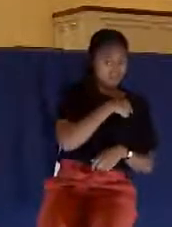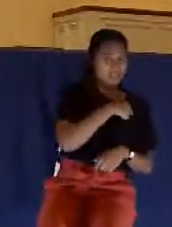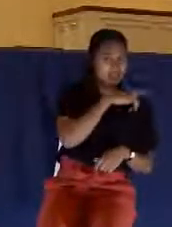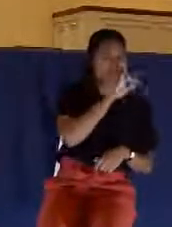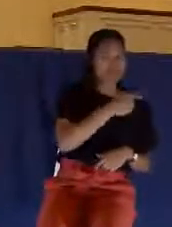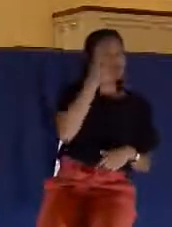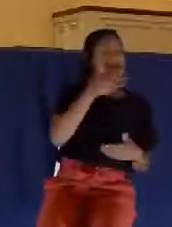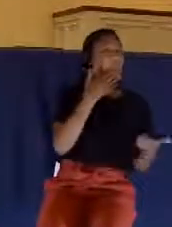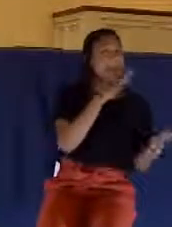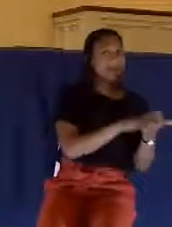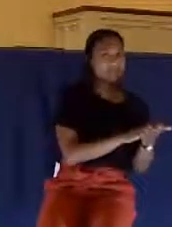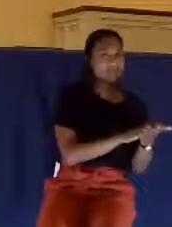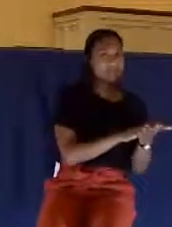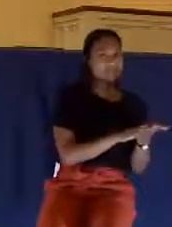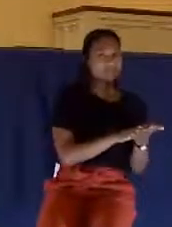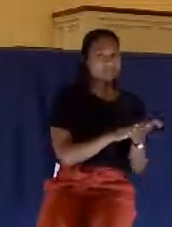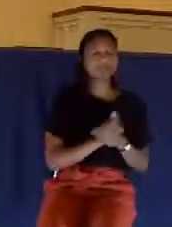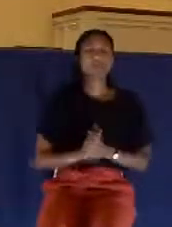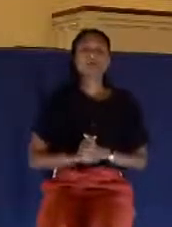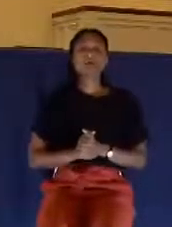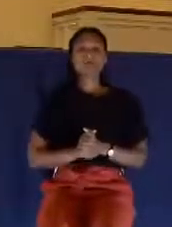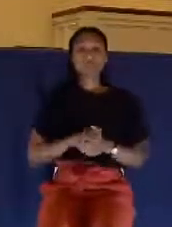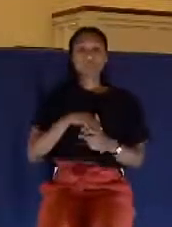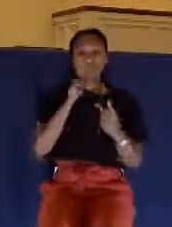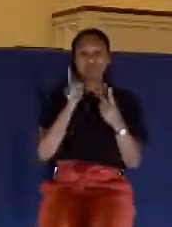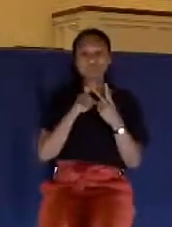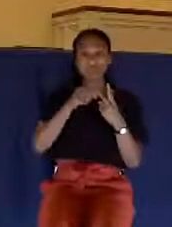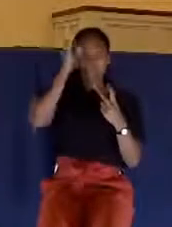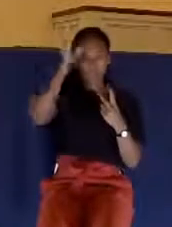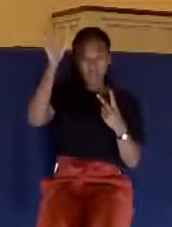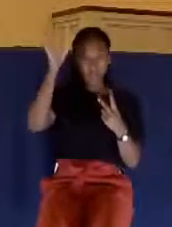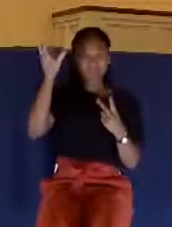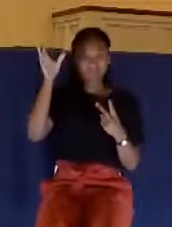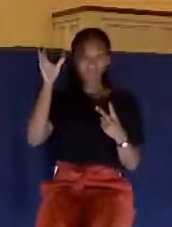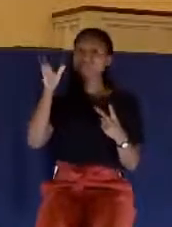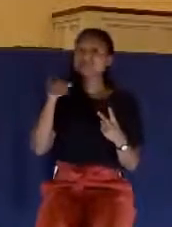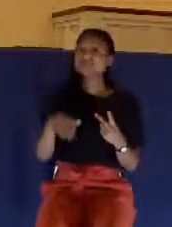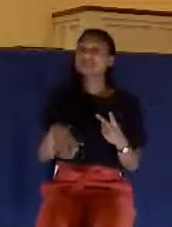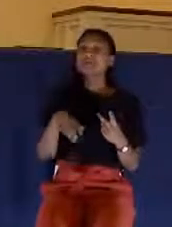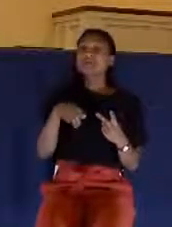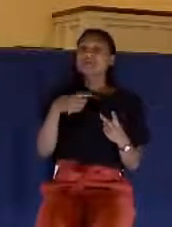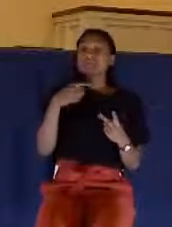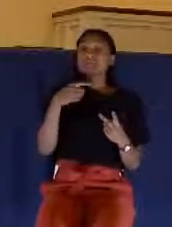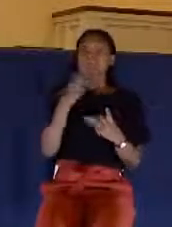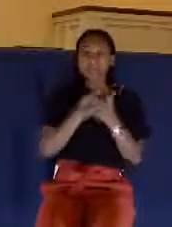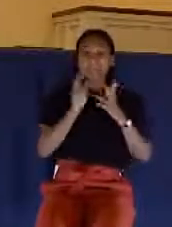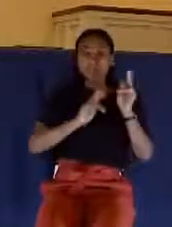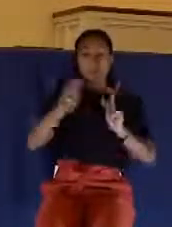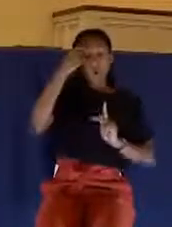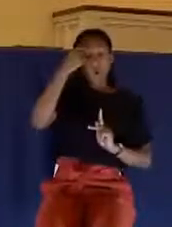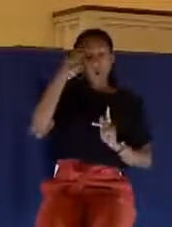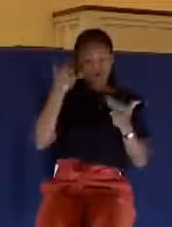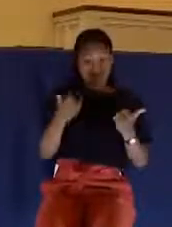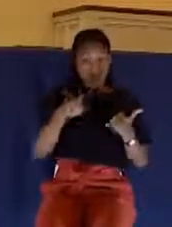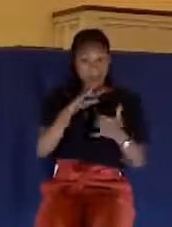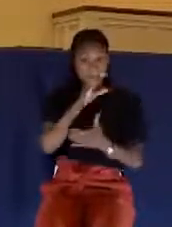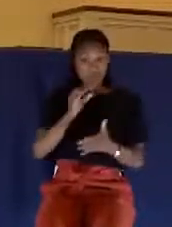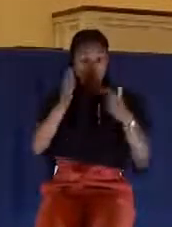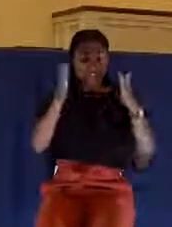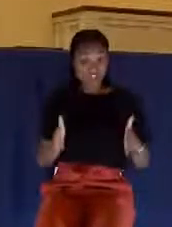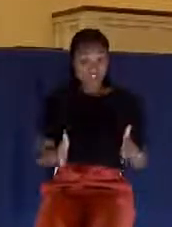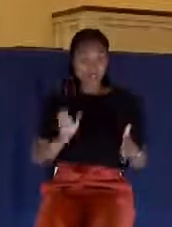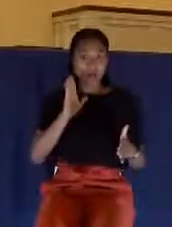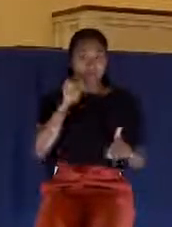Second preliminary thought is this. Don't think that temptation will decrease now that you're a Christian. Some people think, oh, now that I'm saved, I won't be tempted so much.